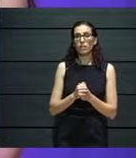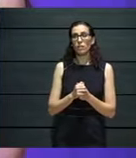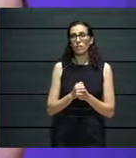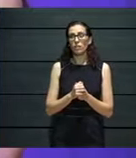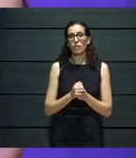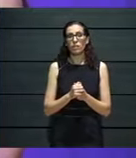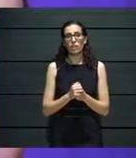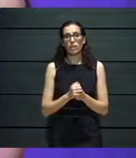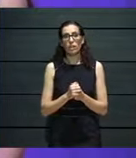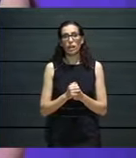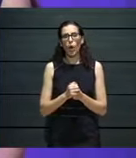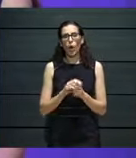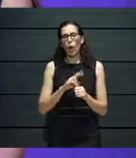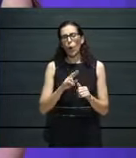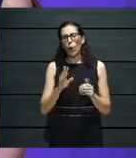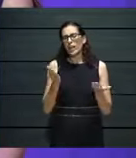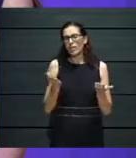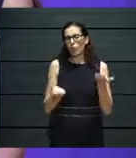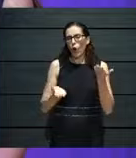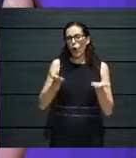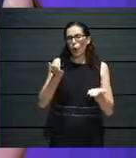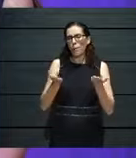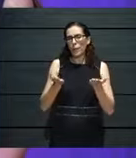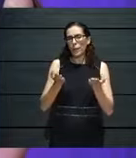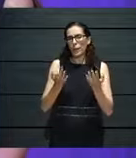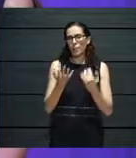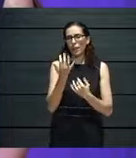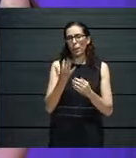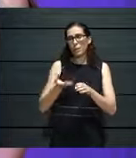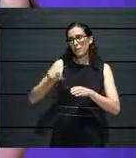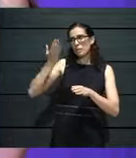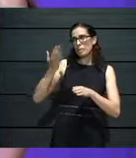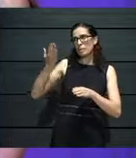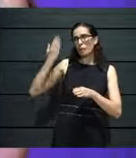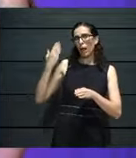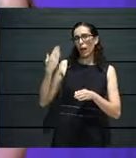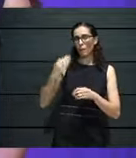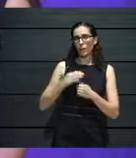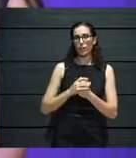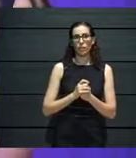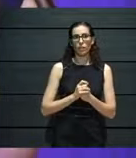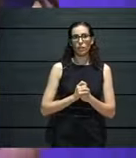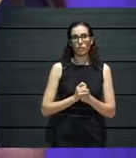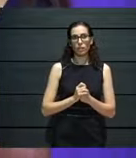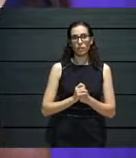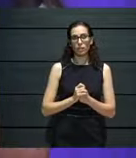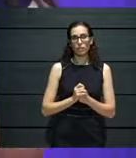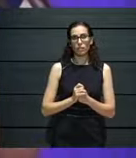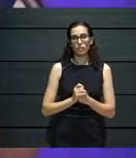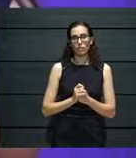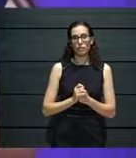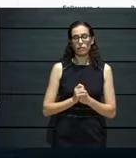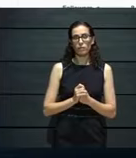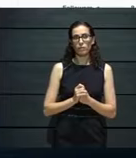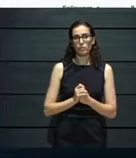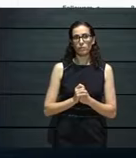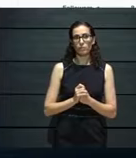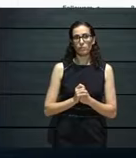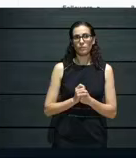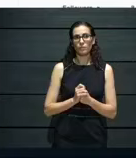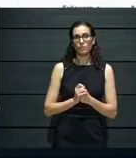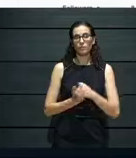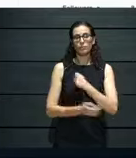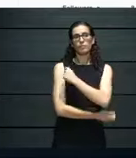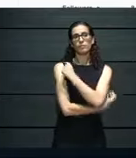the usual figures? Because I think it's, it's incredibly higher in this. Alexandra